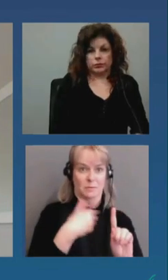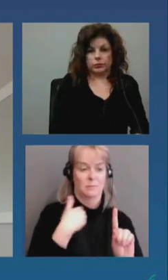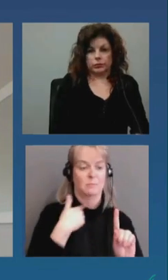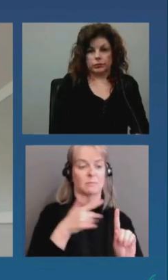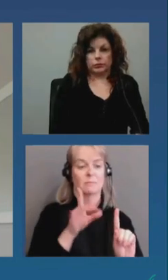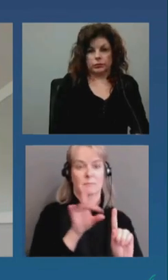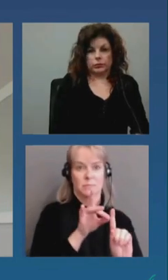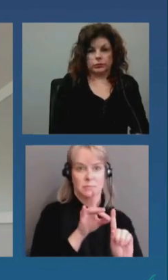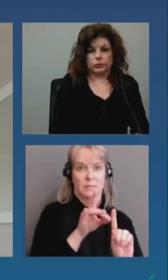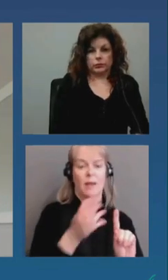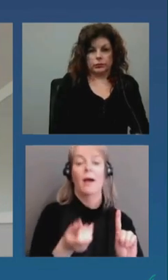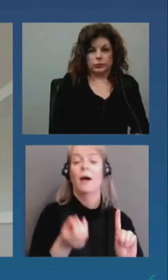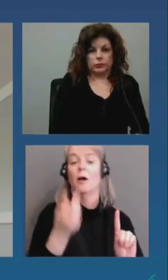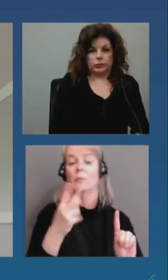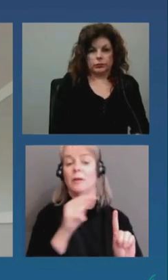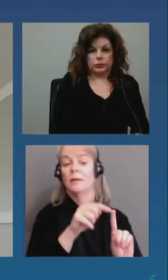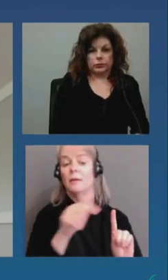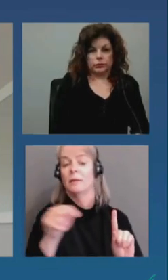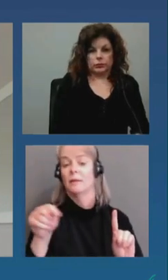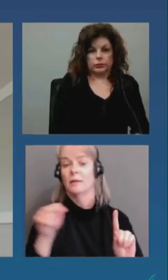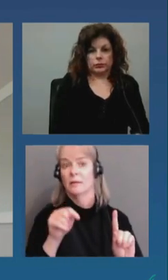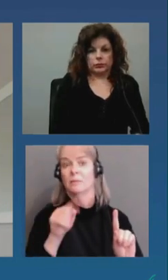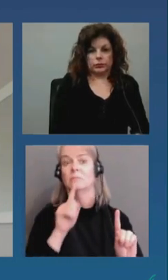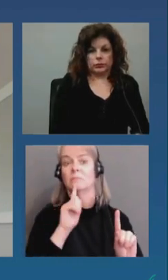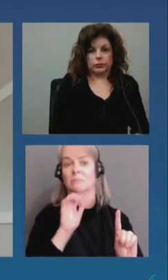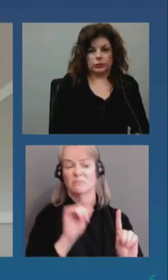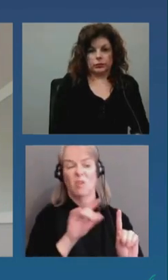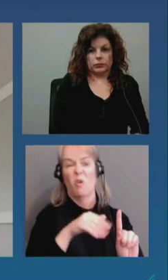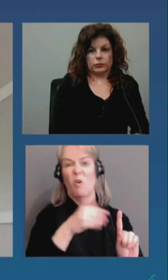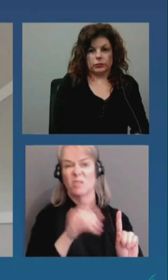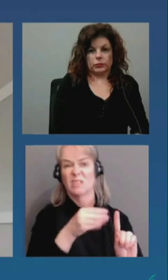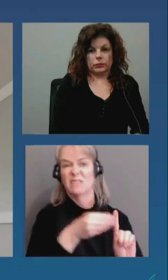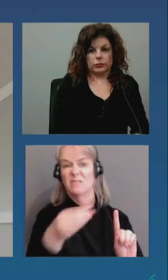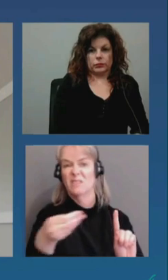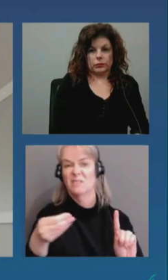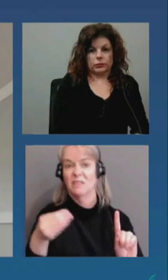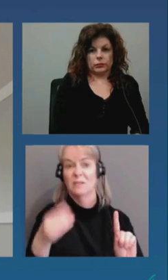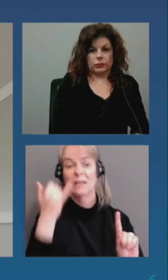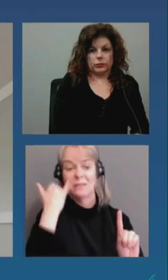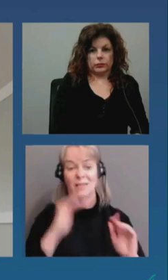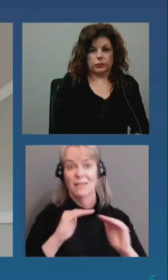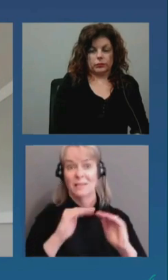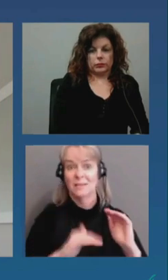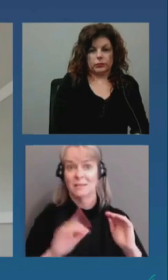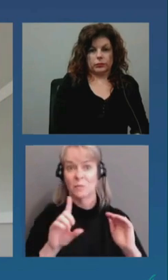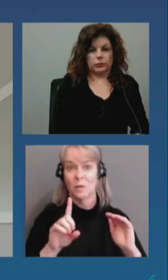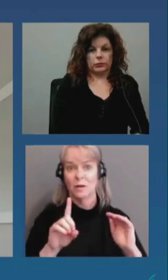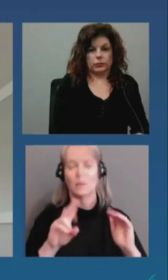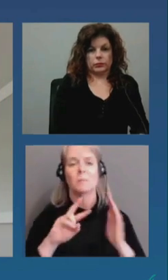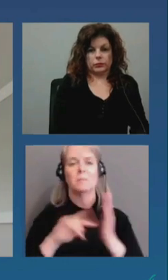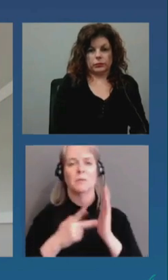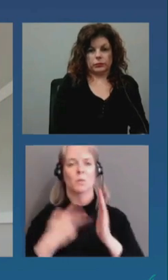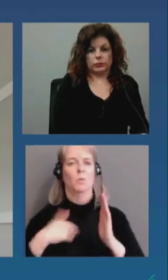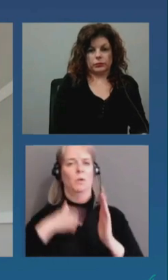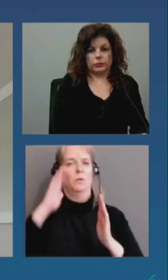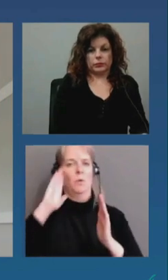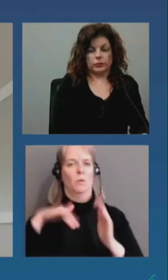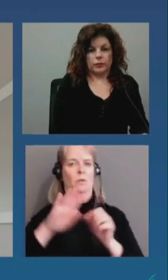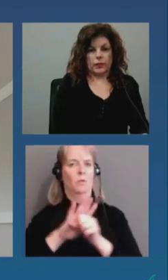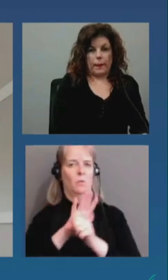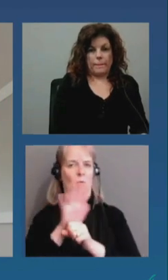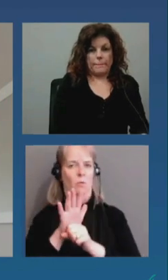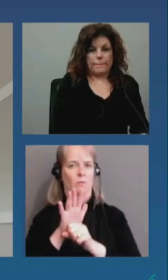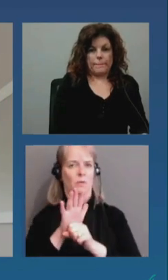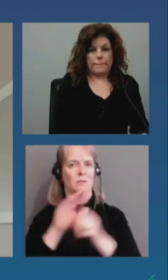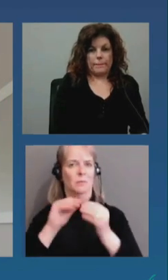positive. If it's below one, then it means the COVID level is decreasing. If it's above one, it's